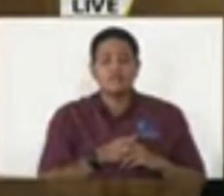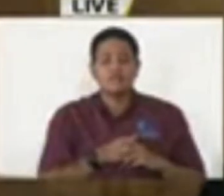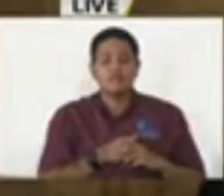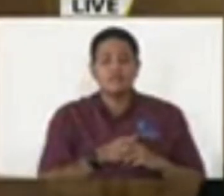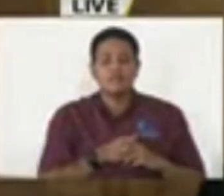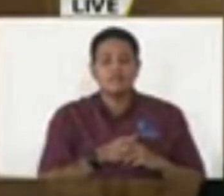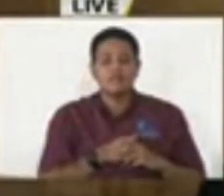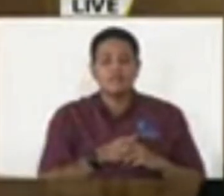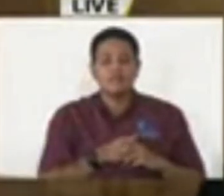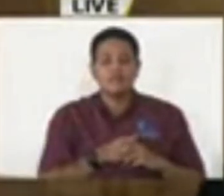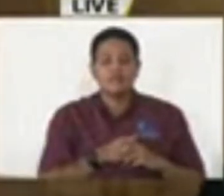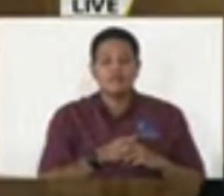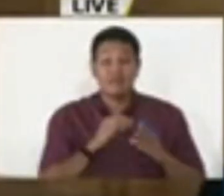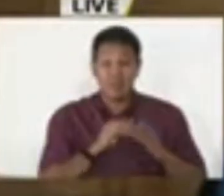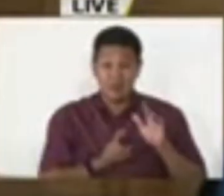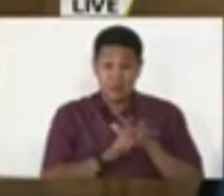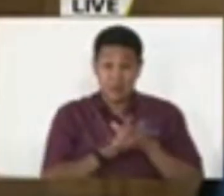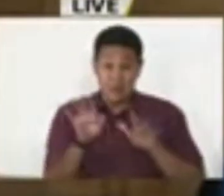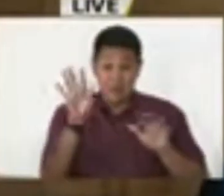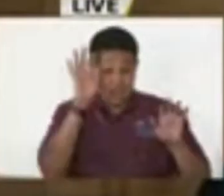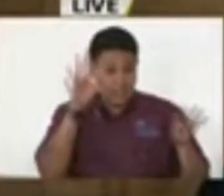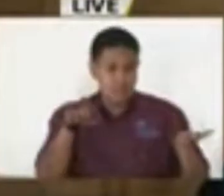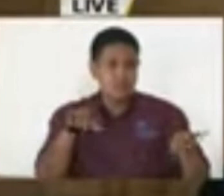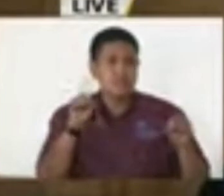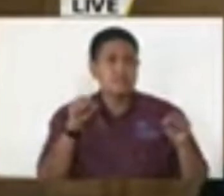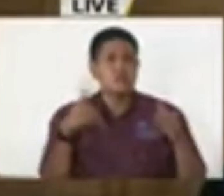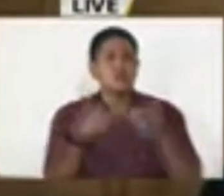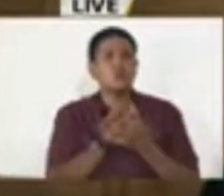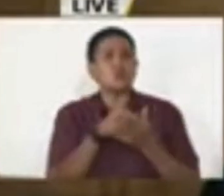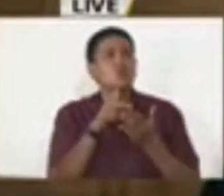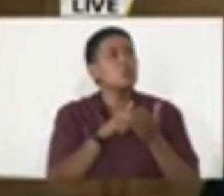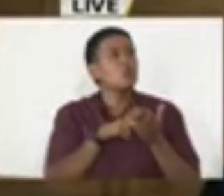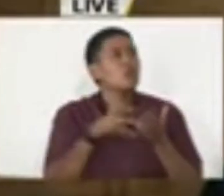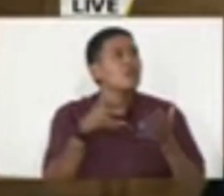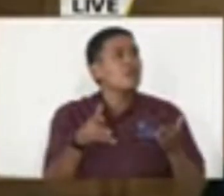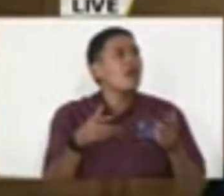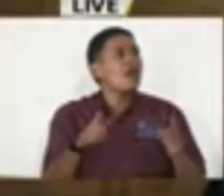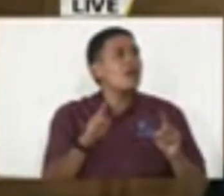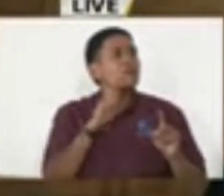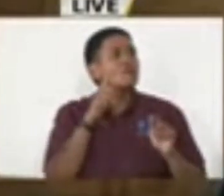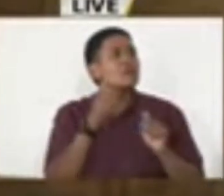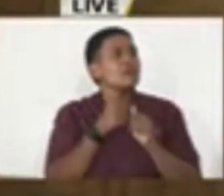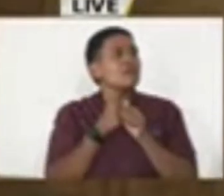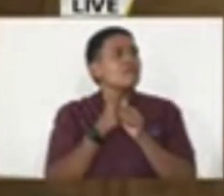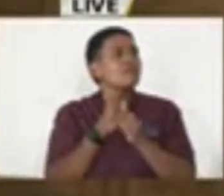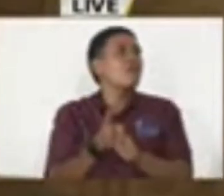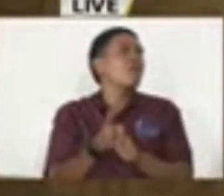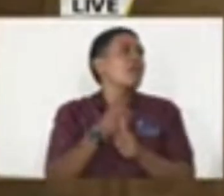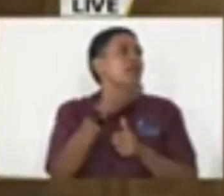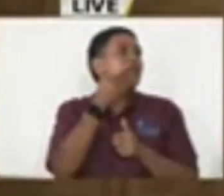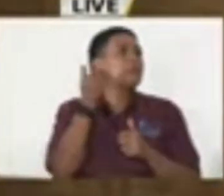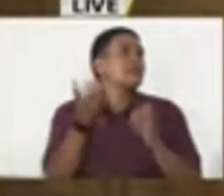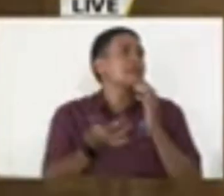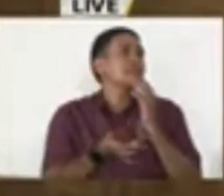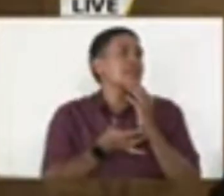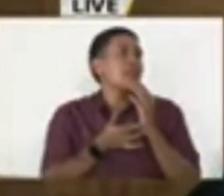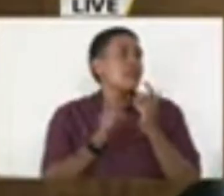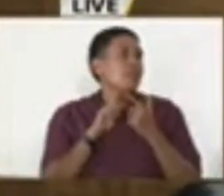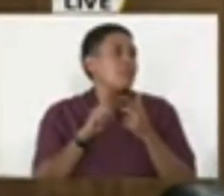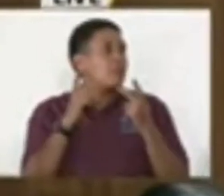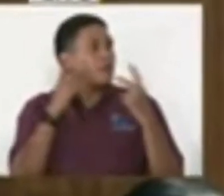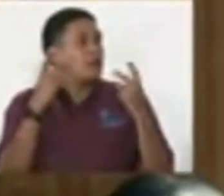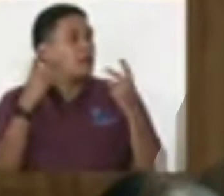in coming to his decision about the new rules, is following the best technical and public health